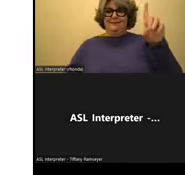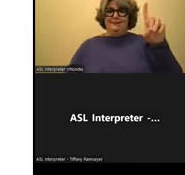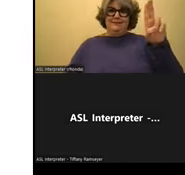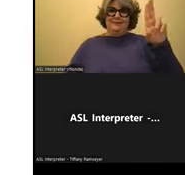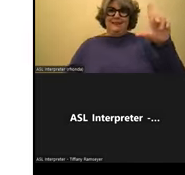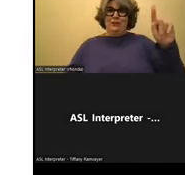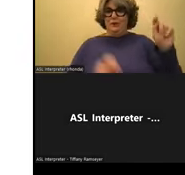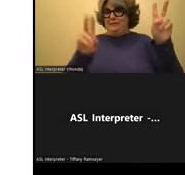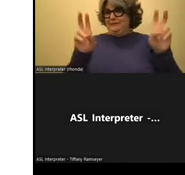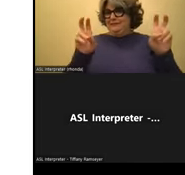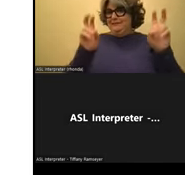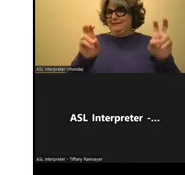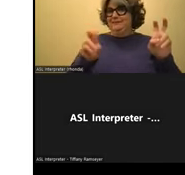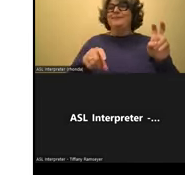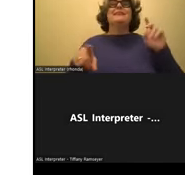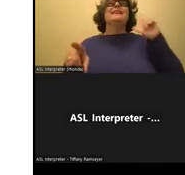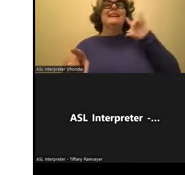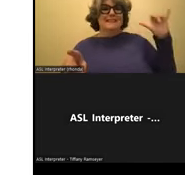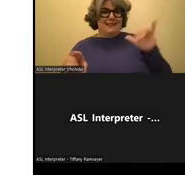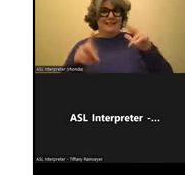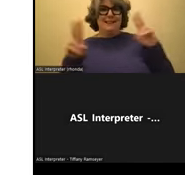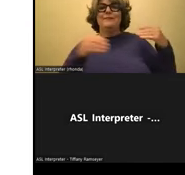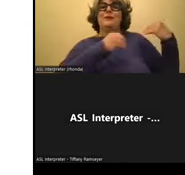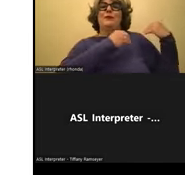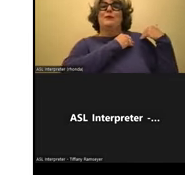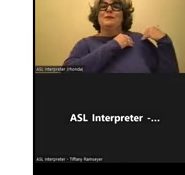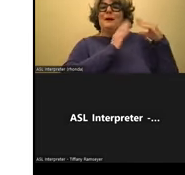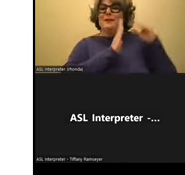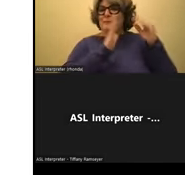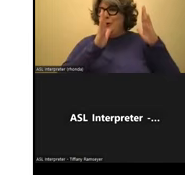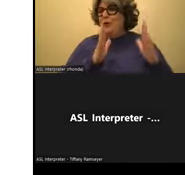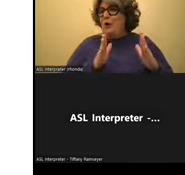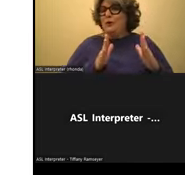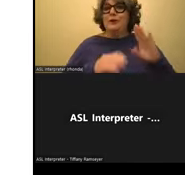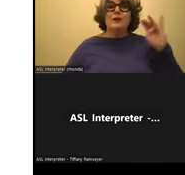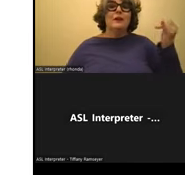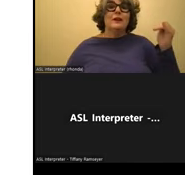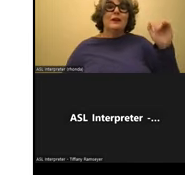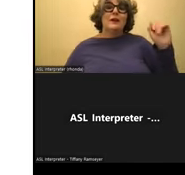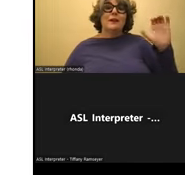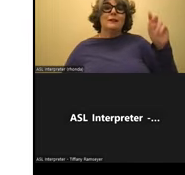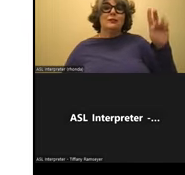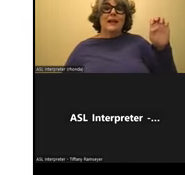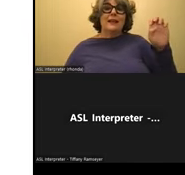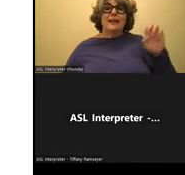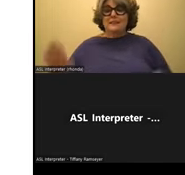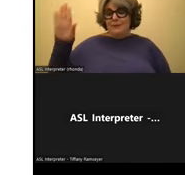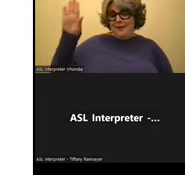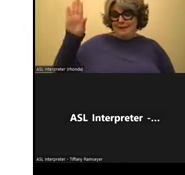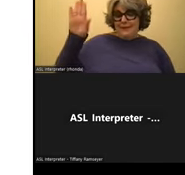Yeah, it sounds like you're a very responsible learner. Jackie, I see you wanted to contribute some more.